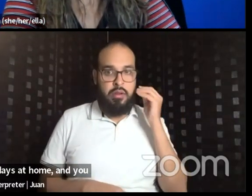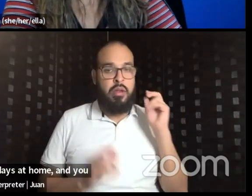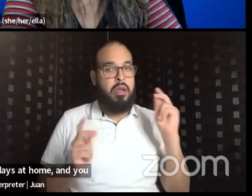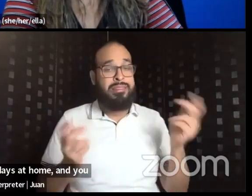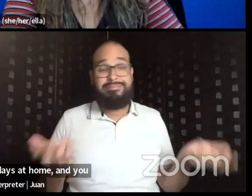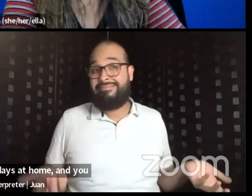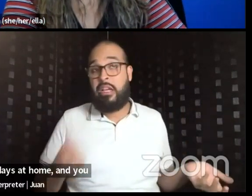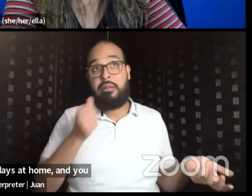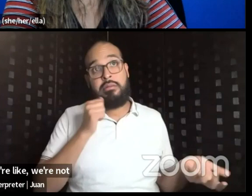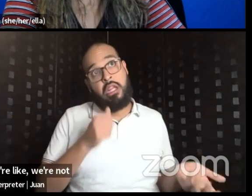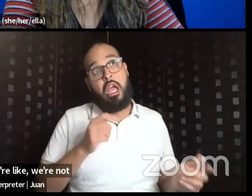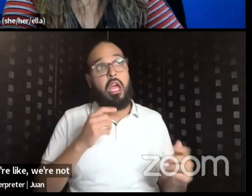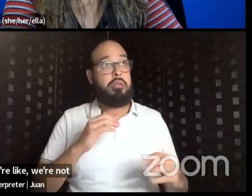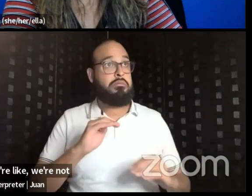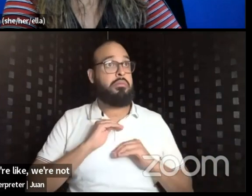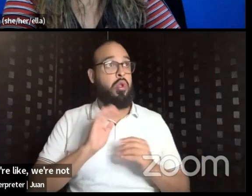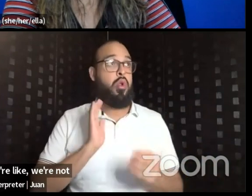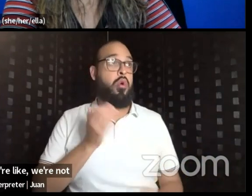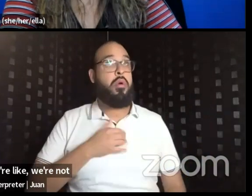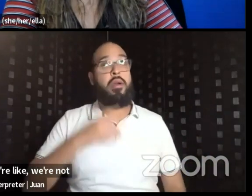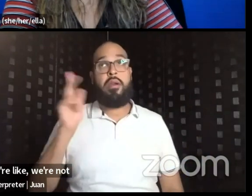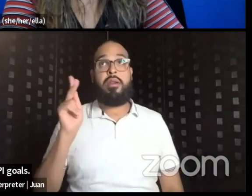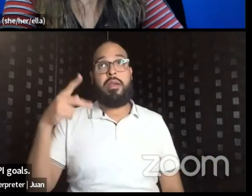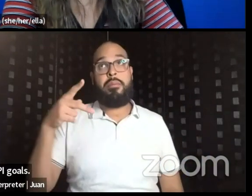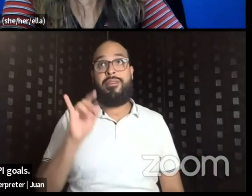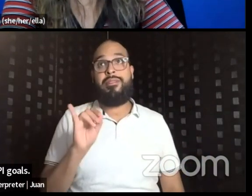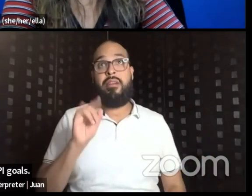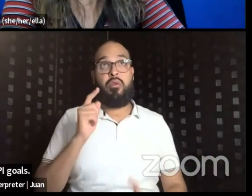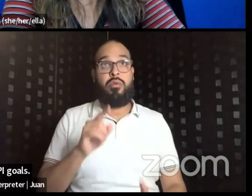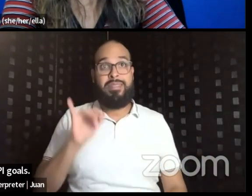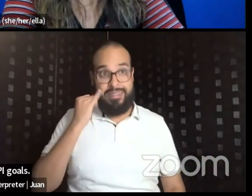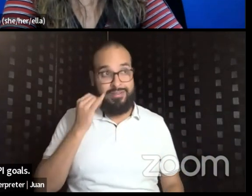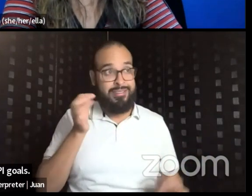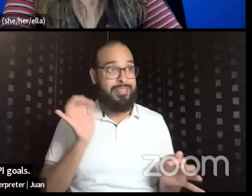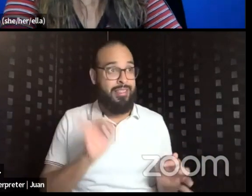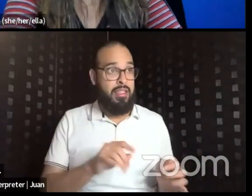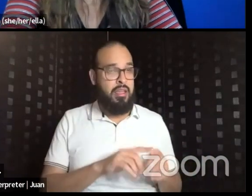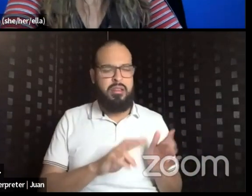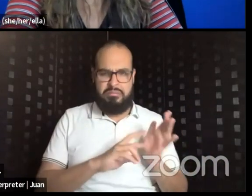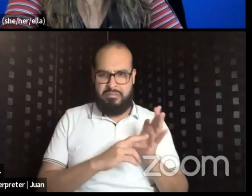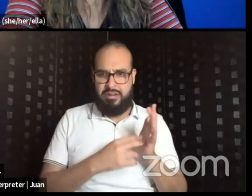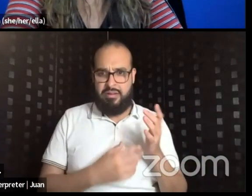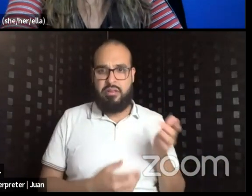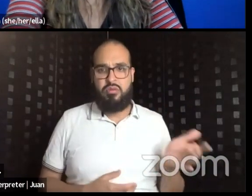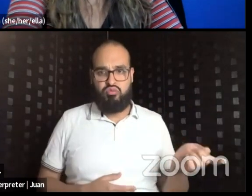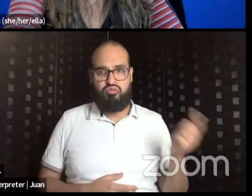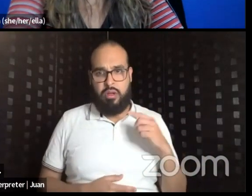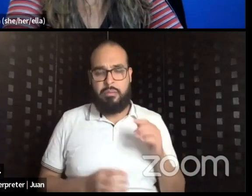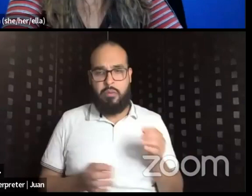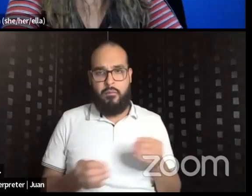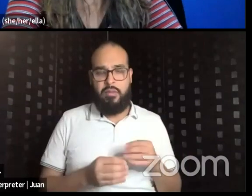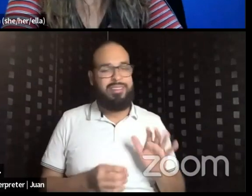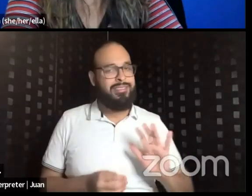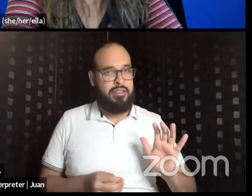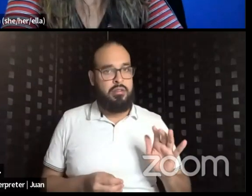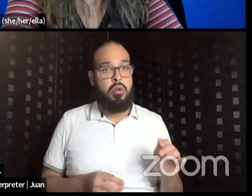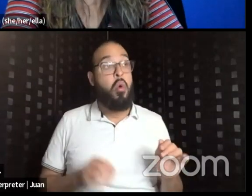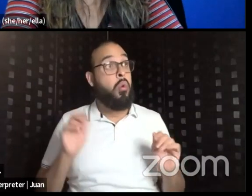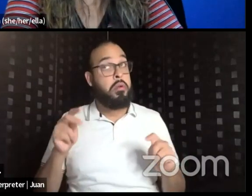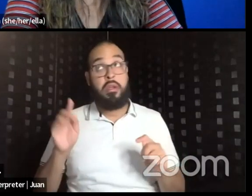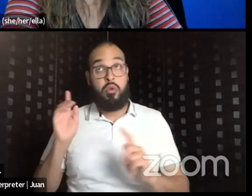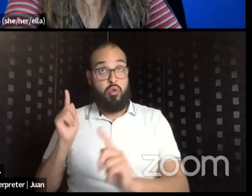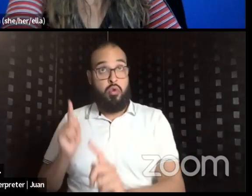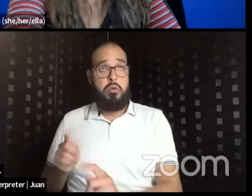KPI goals if you do that. And instead of saying, so you need to come in the office, we say, how can we adjust these goals?